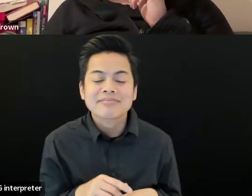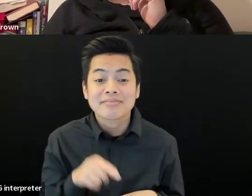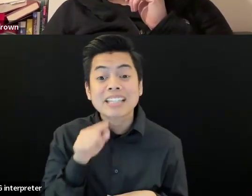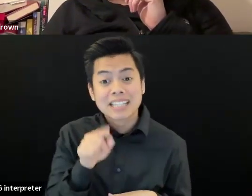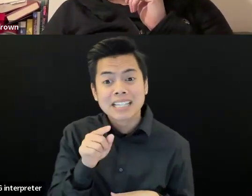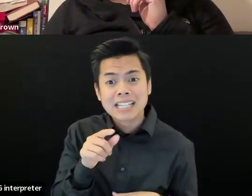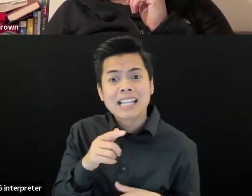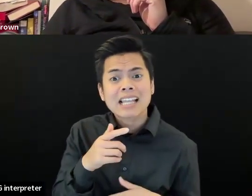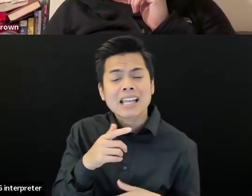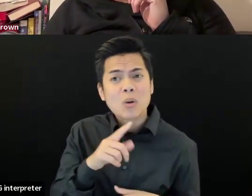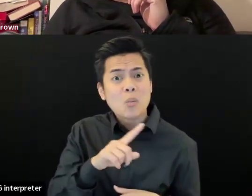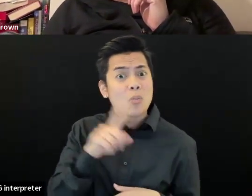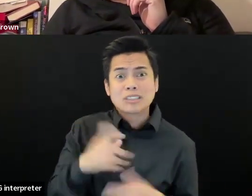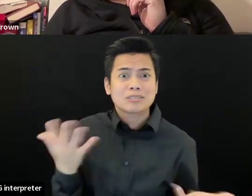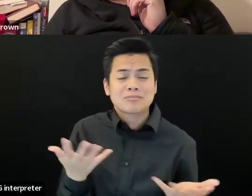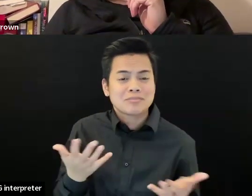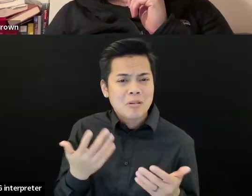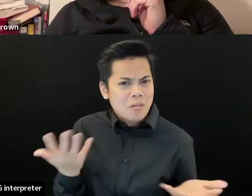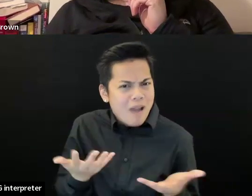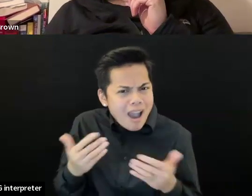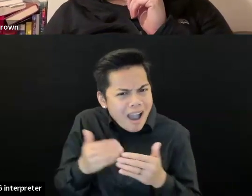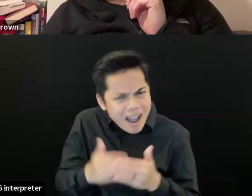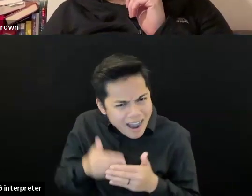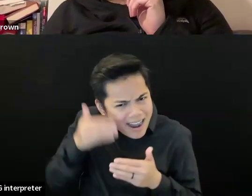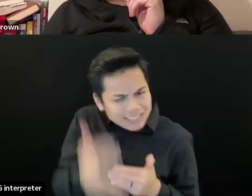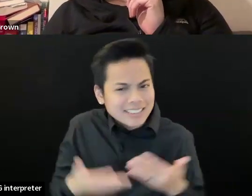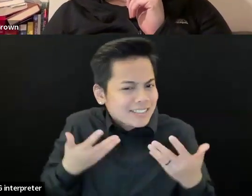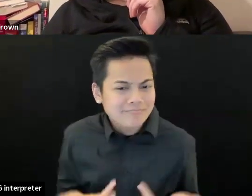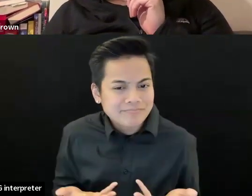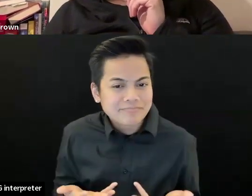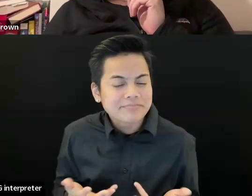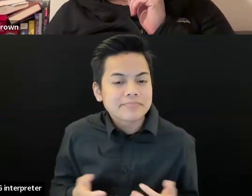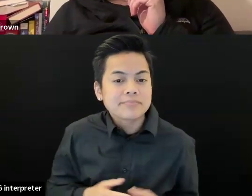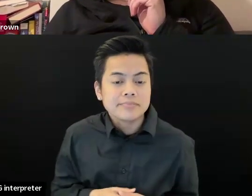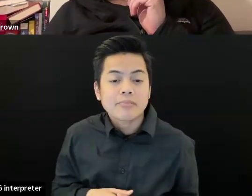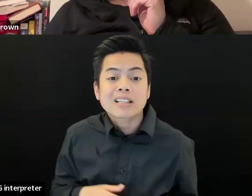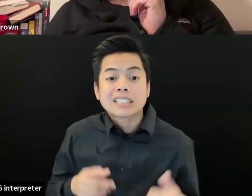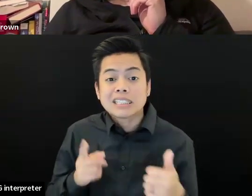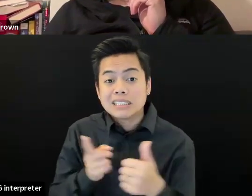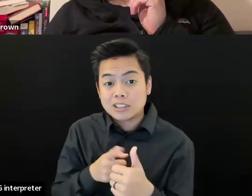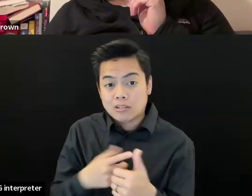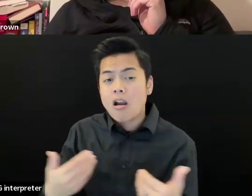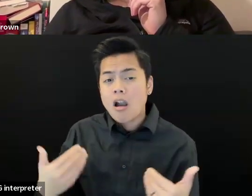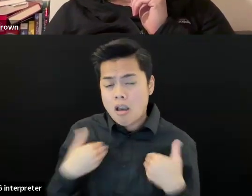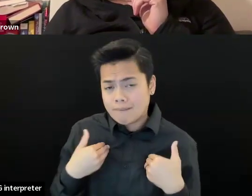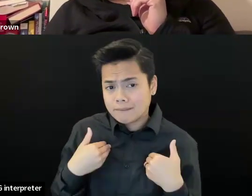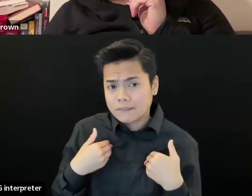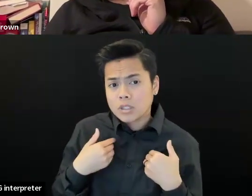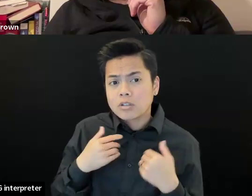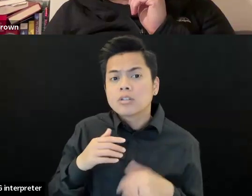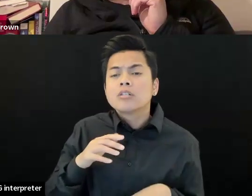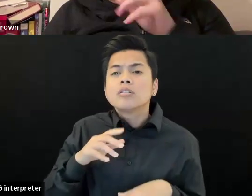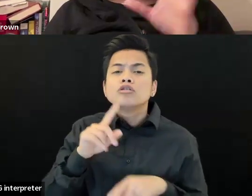next? Um, we have a survey that we'll be sending around. So if something came up